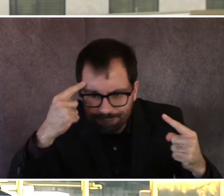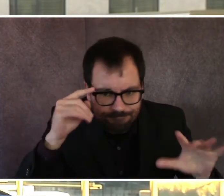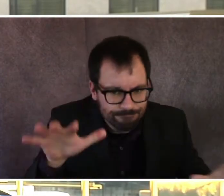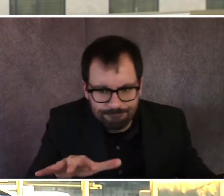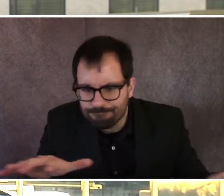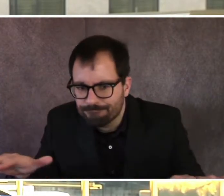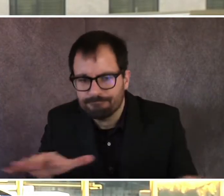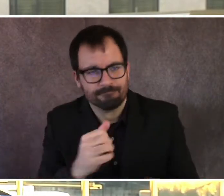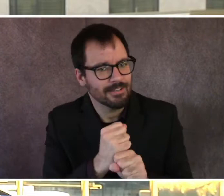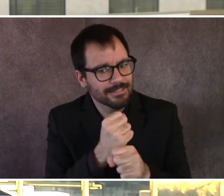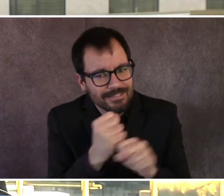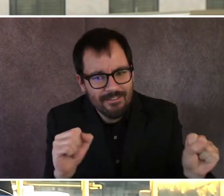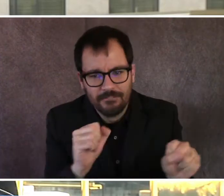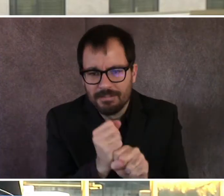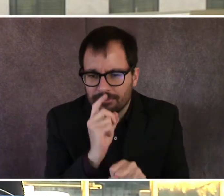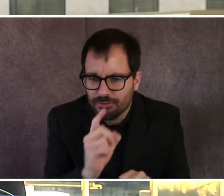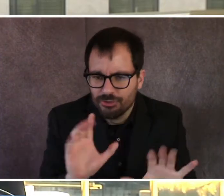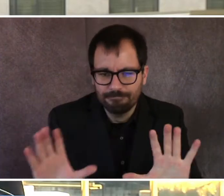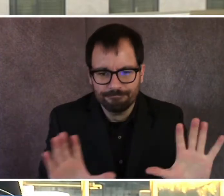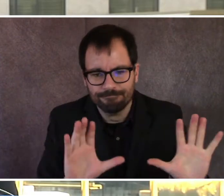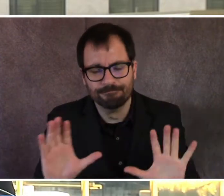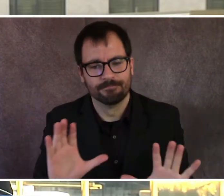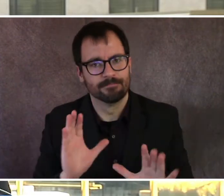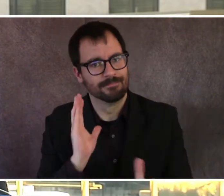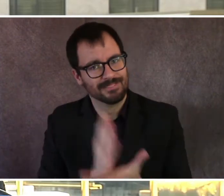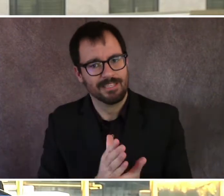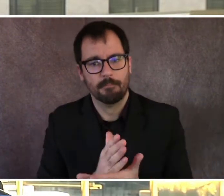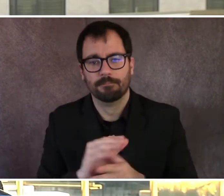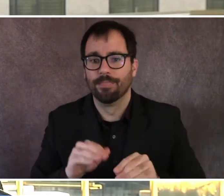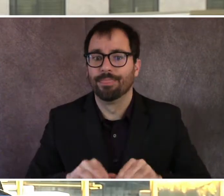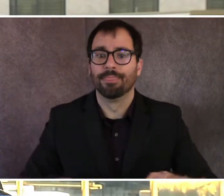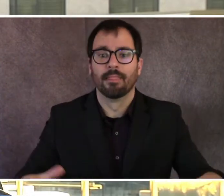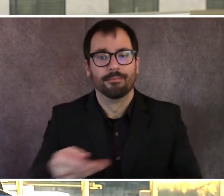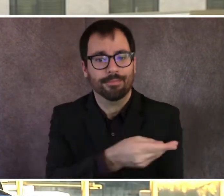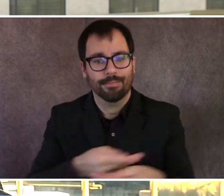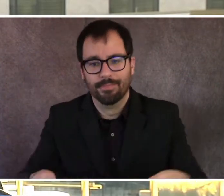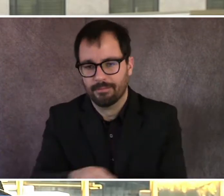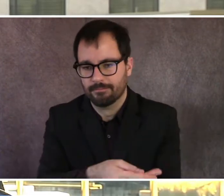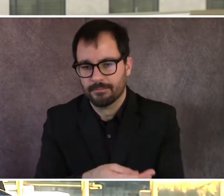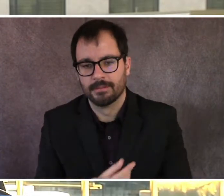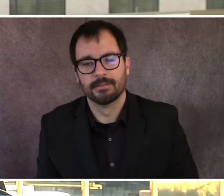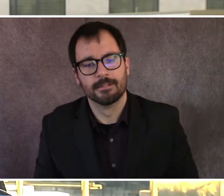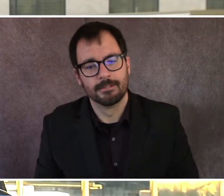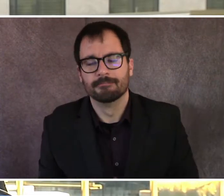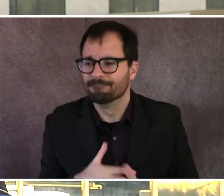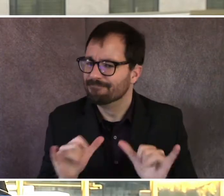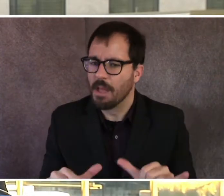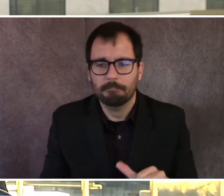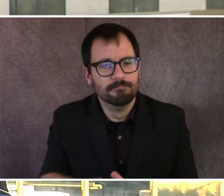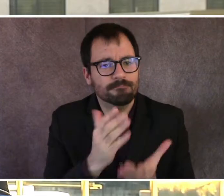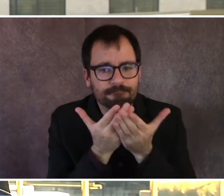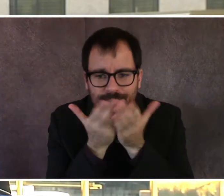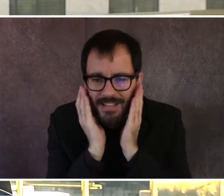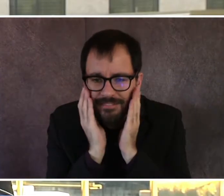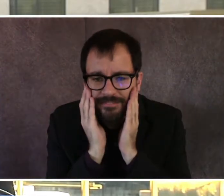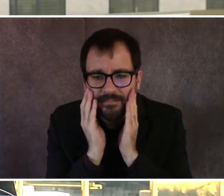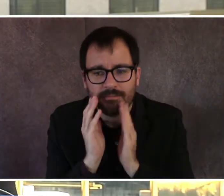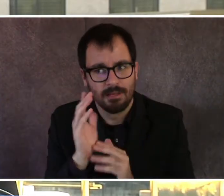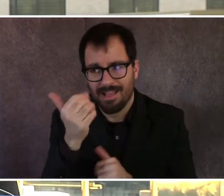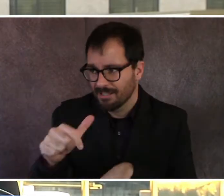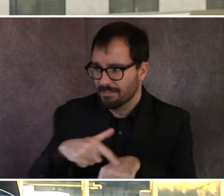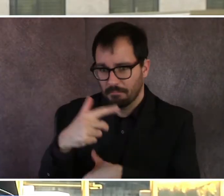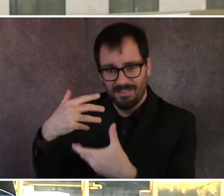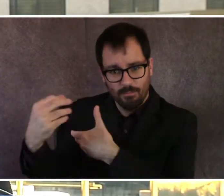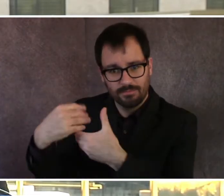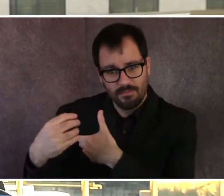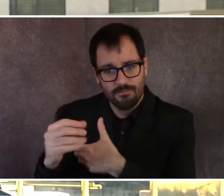We're asking people to continue to wear face coverings whenever you're outside your home. The governor put that order in place. So whenever you walk out of your home, if you could